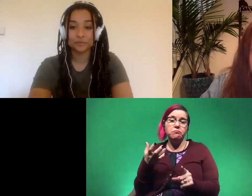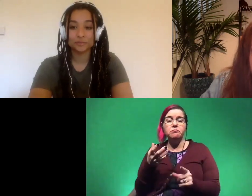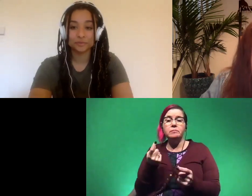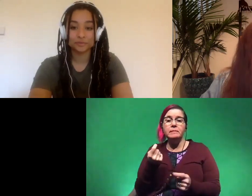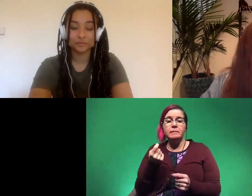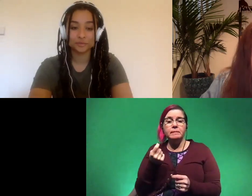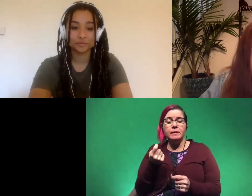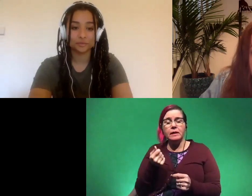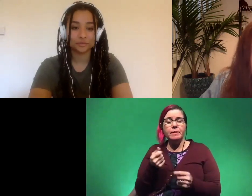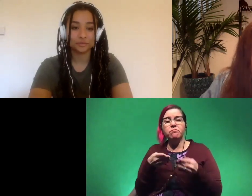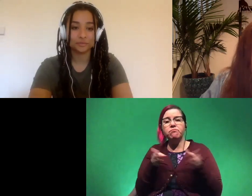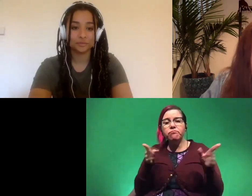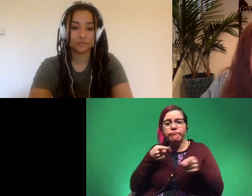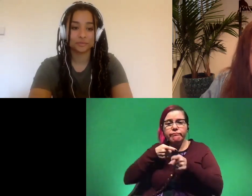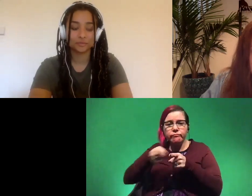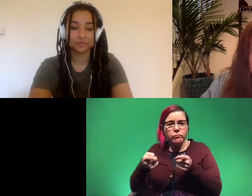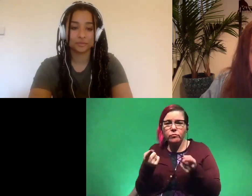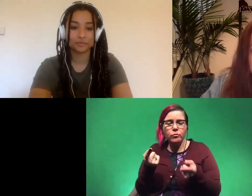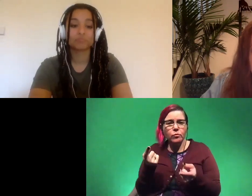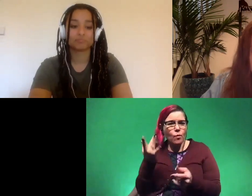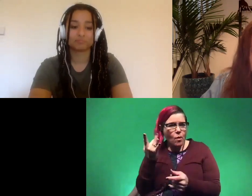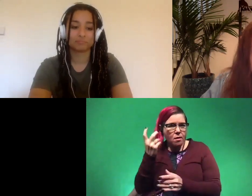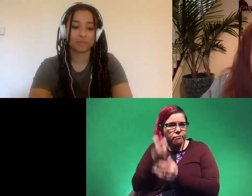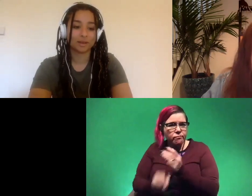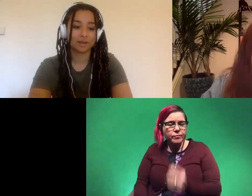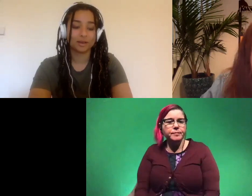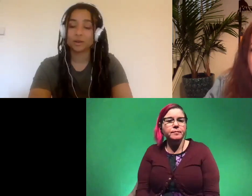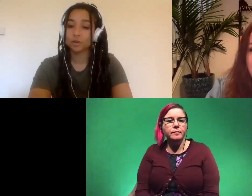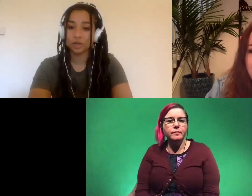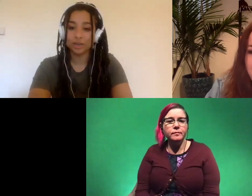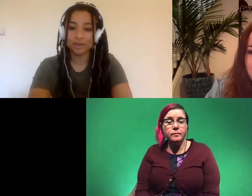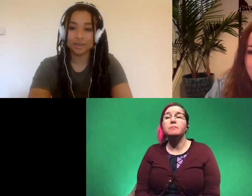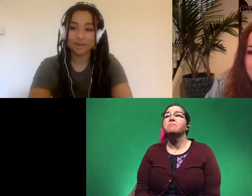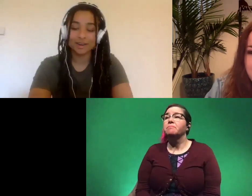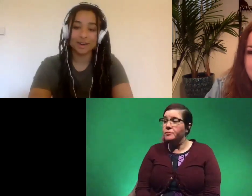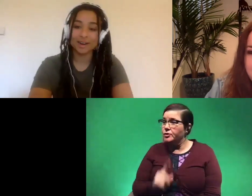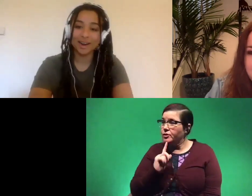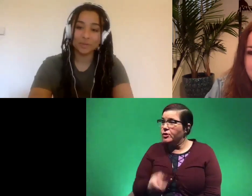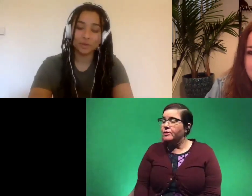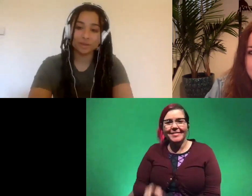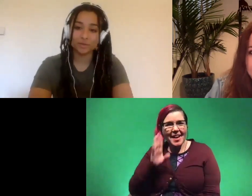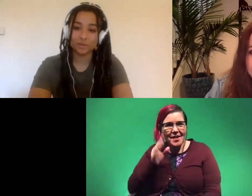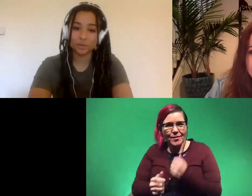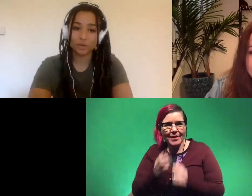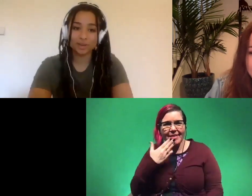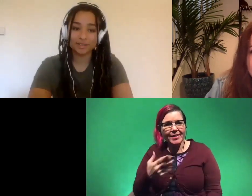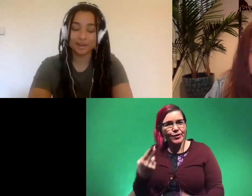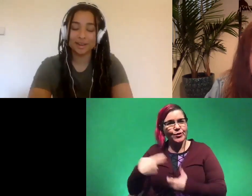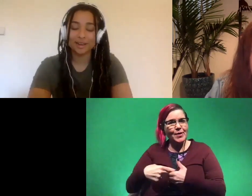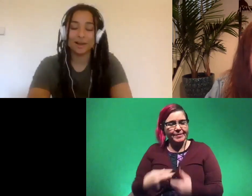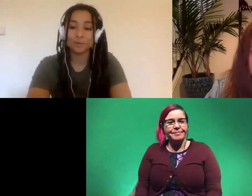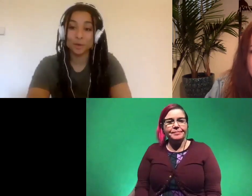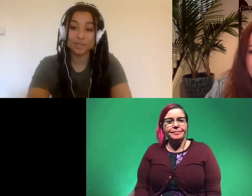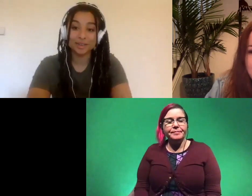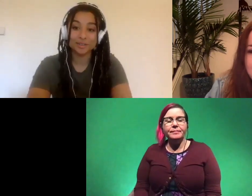overview of what you do and why you like it sure uh hi everyone thanks for joining us today